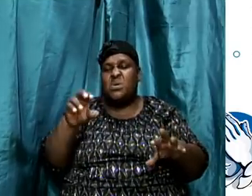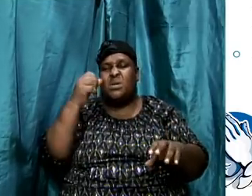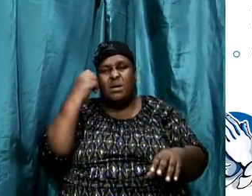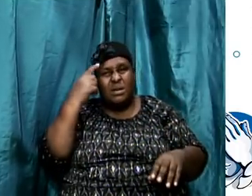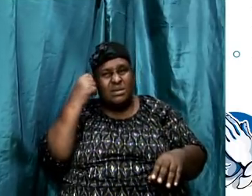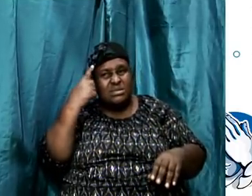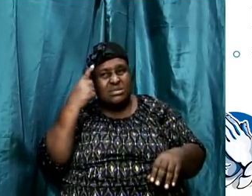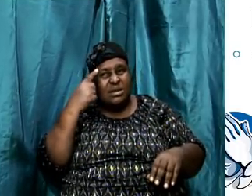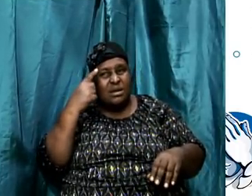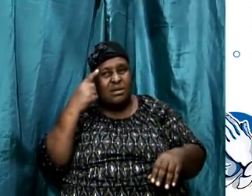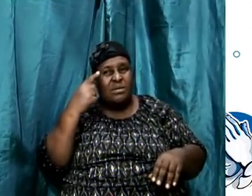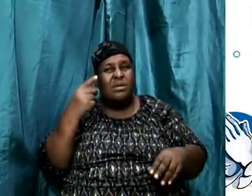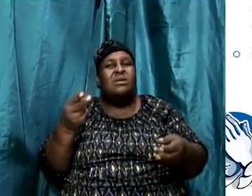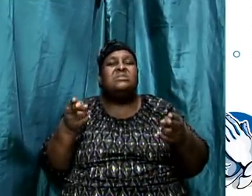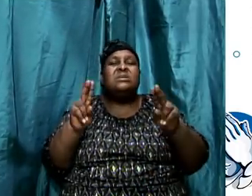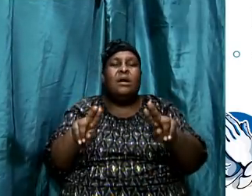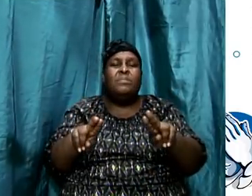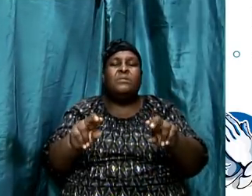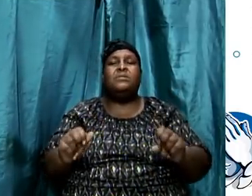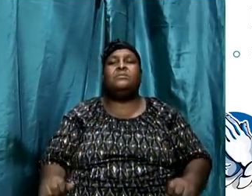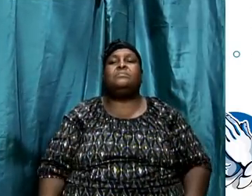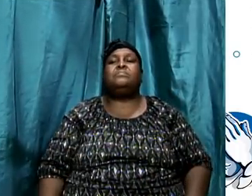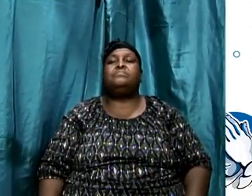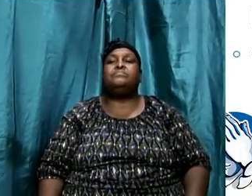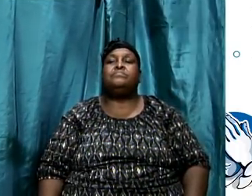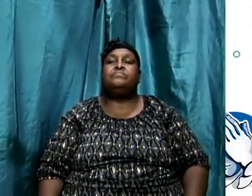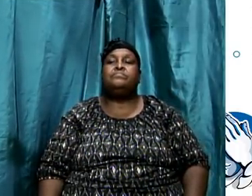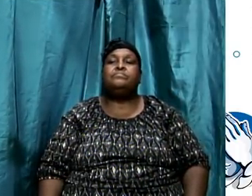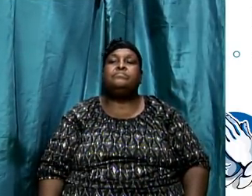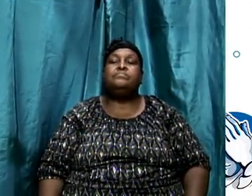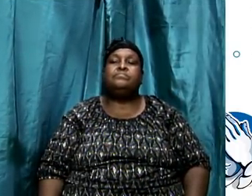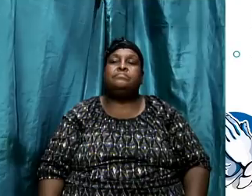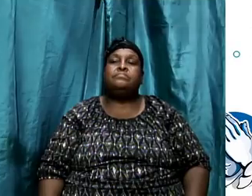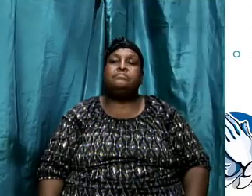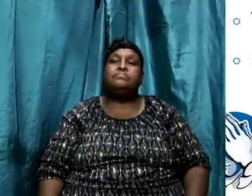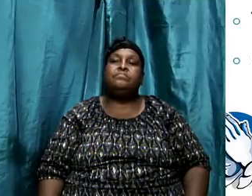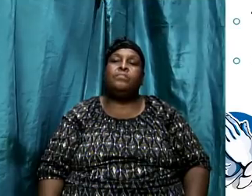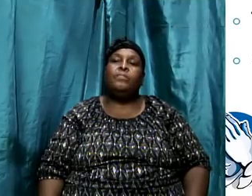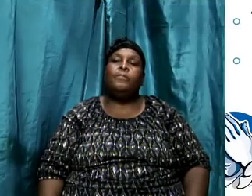taking place there. we move to the other principle.